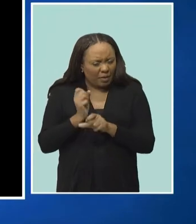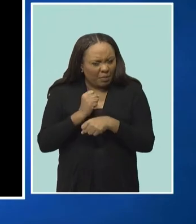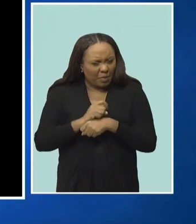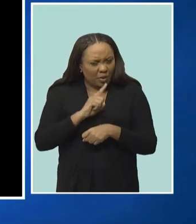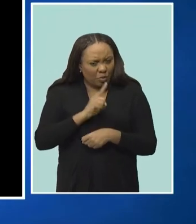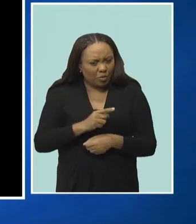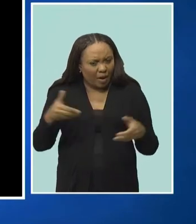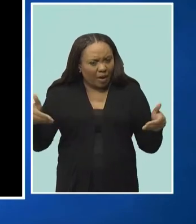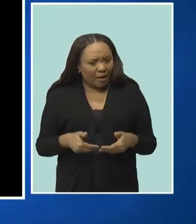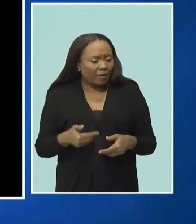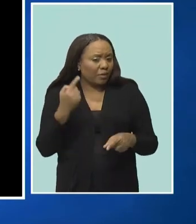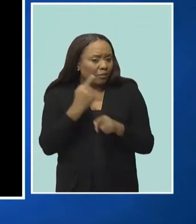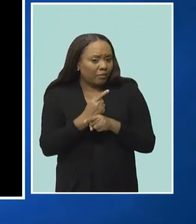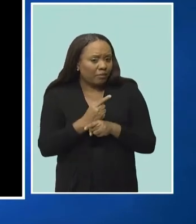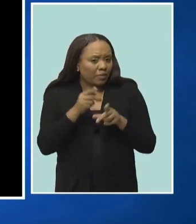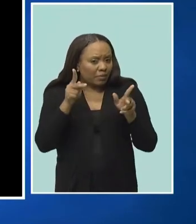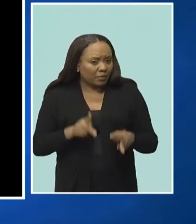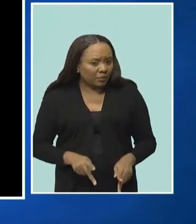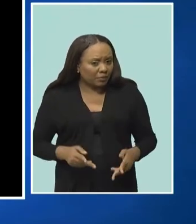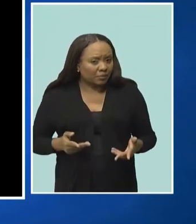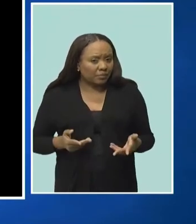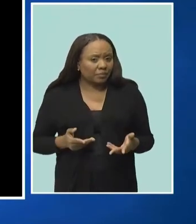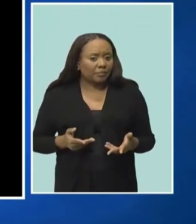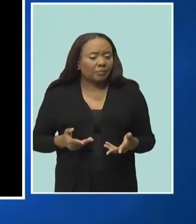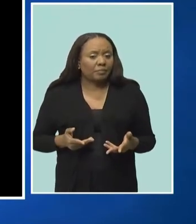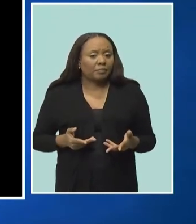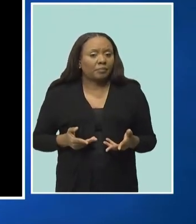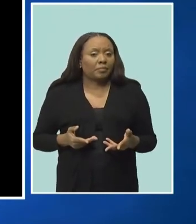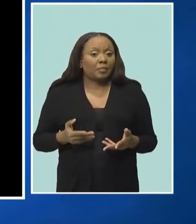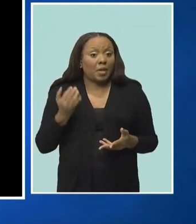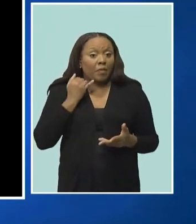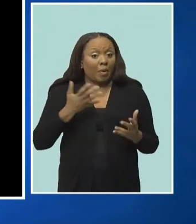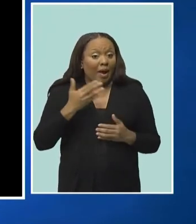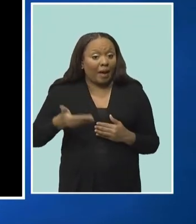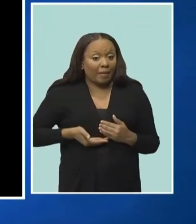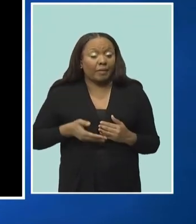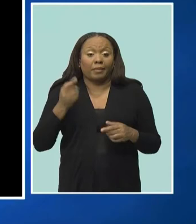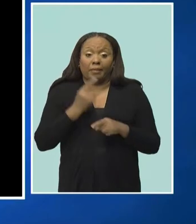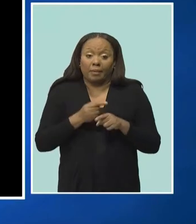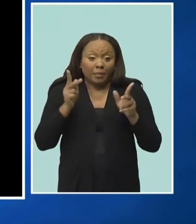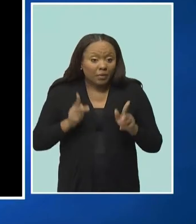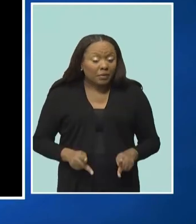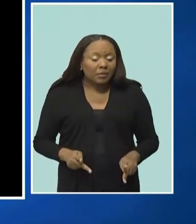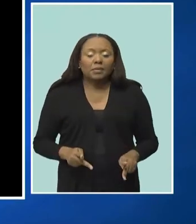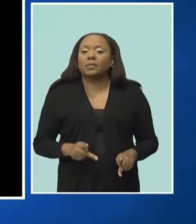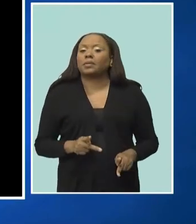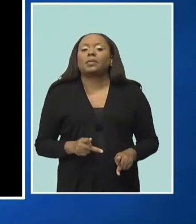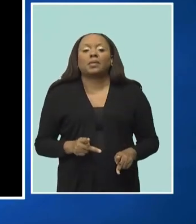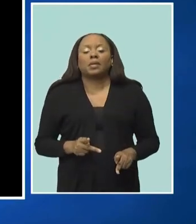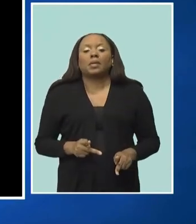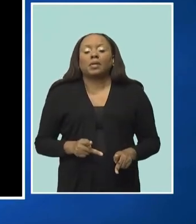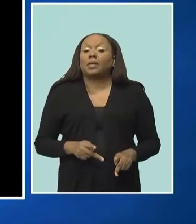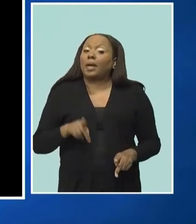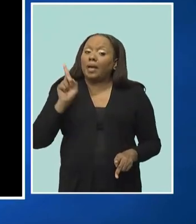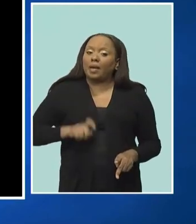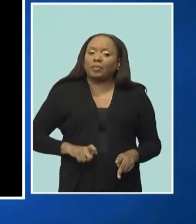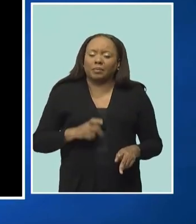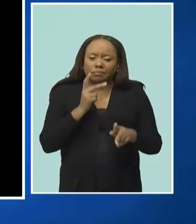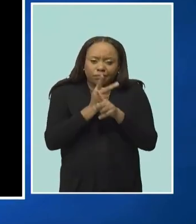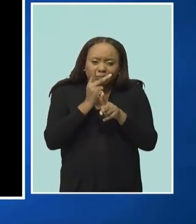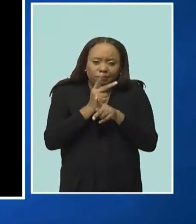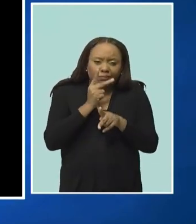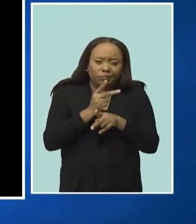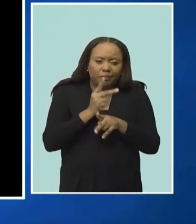employs the right person in order to fly his or her vehicle. Because at the end of the day,